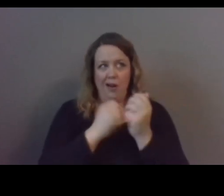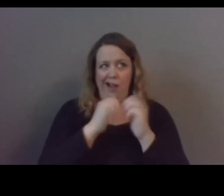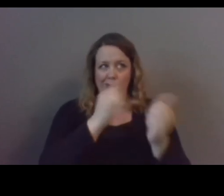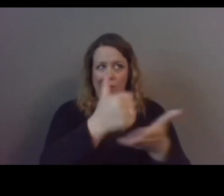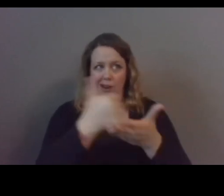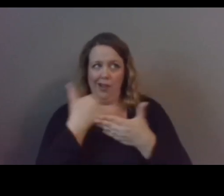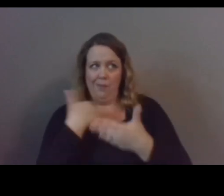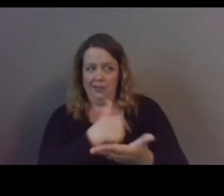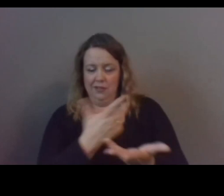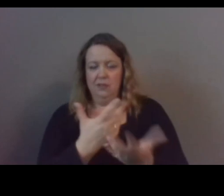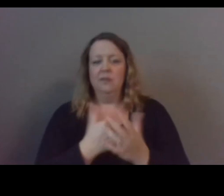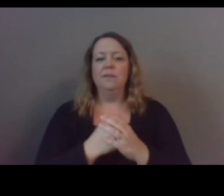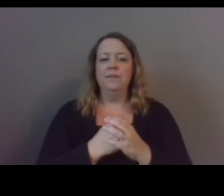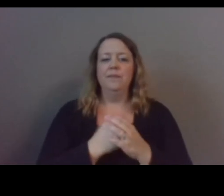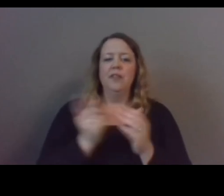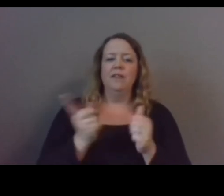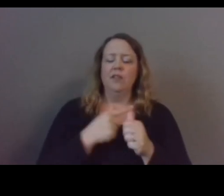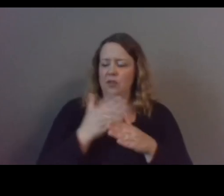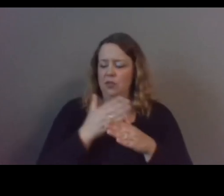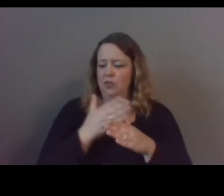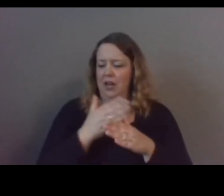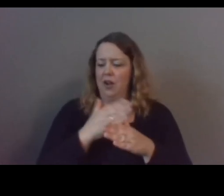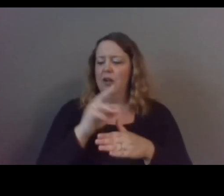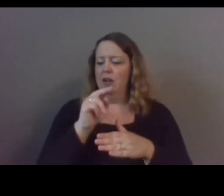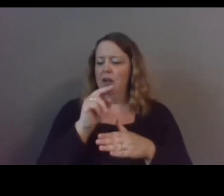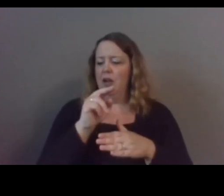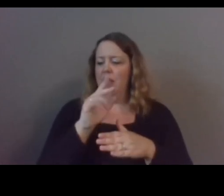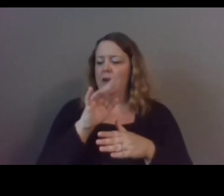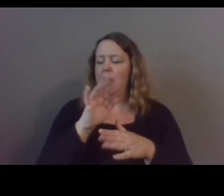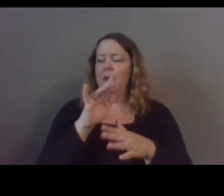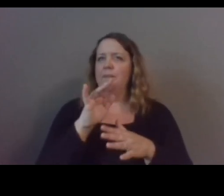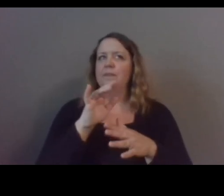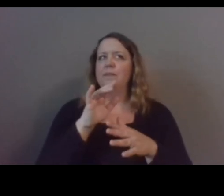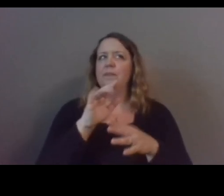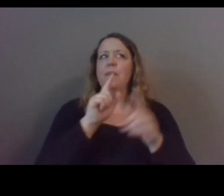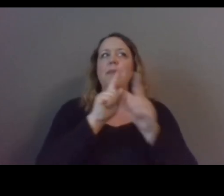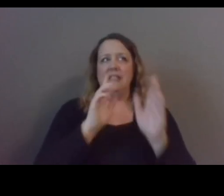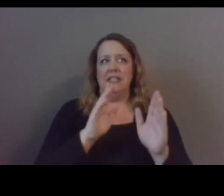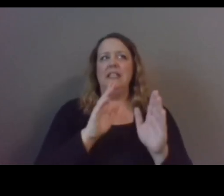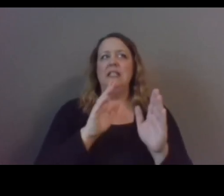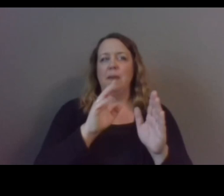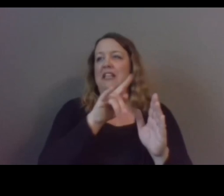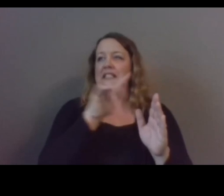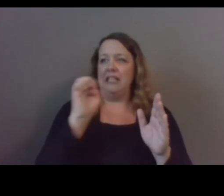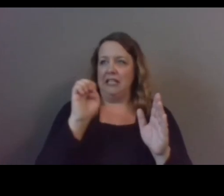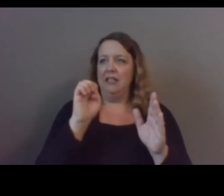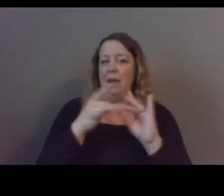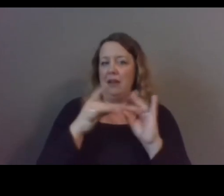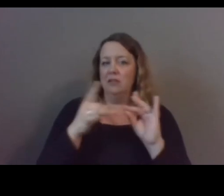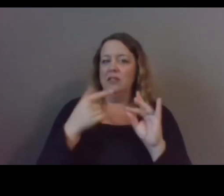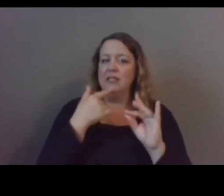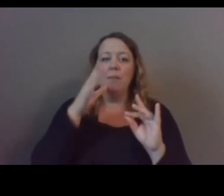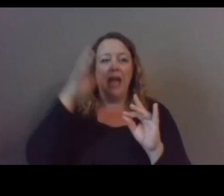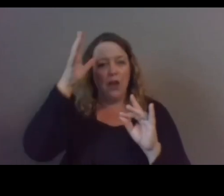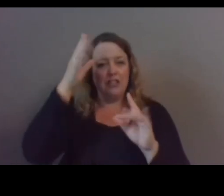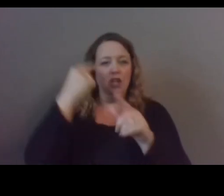i want to share um that i think it was on the youth panel the mentee panel excuse me um where it was mentioned about how parents and guardians